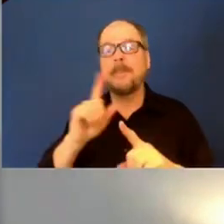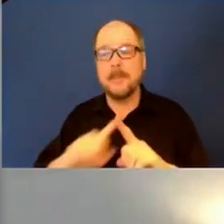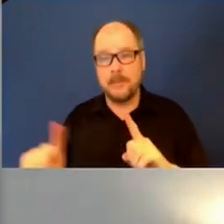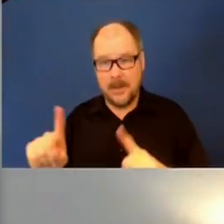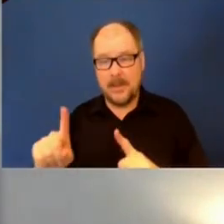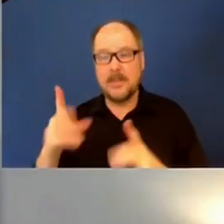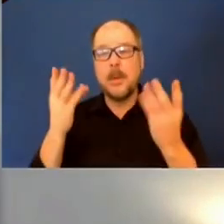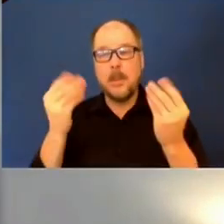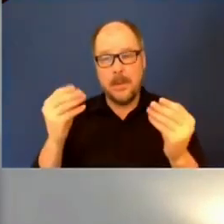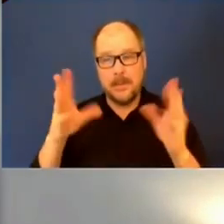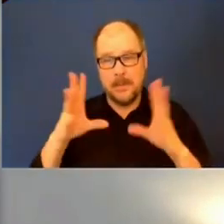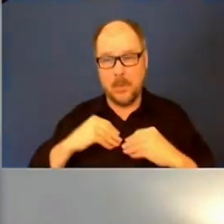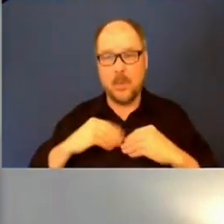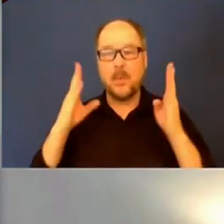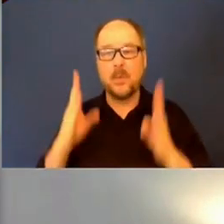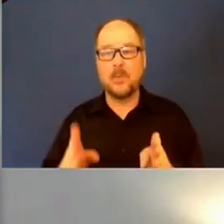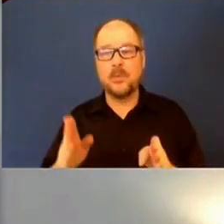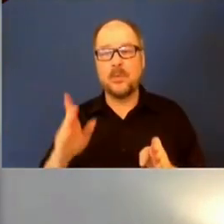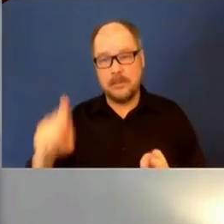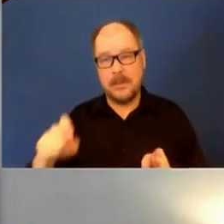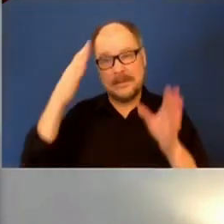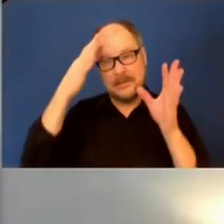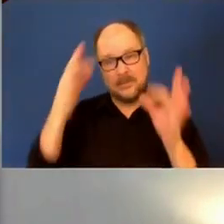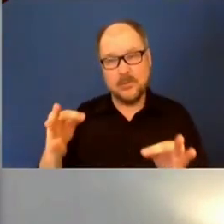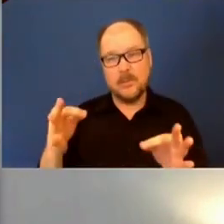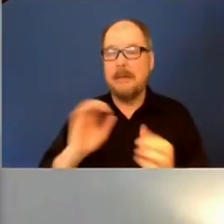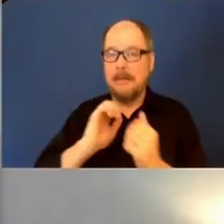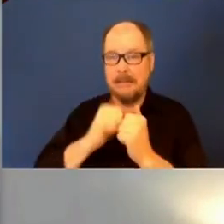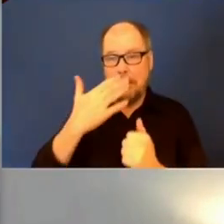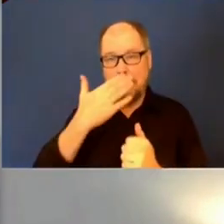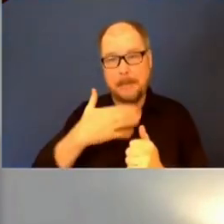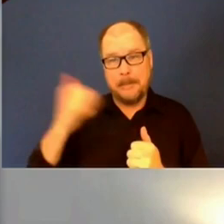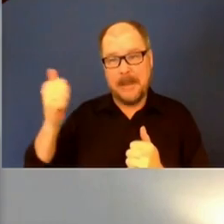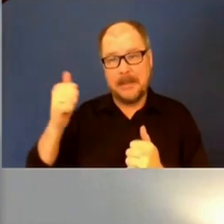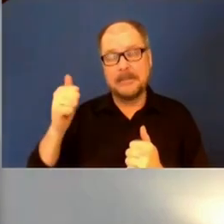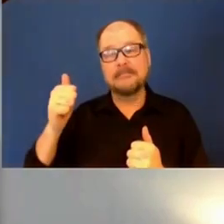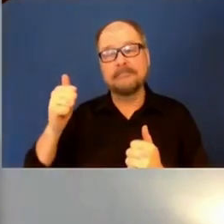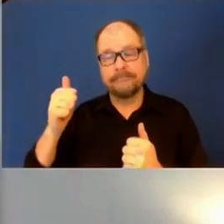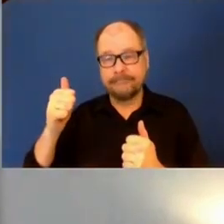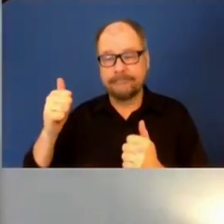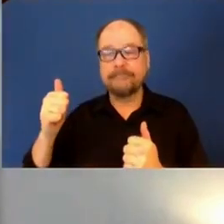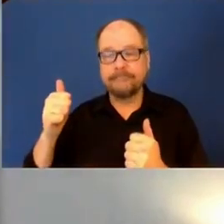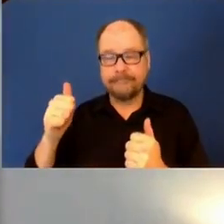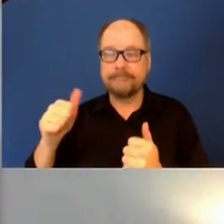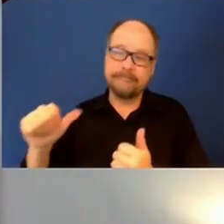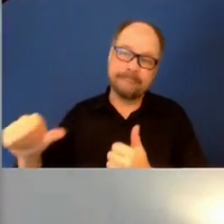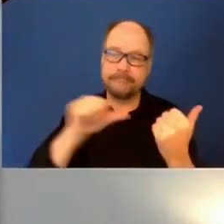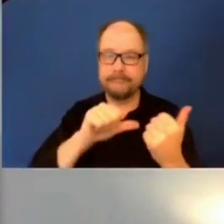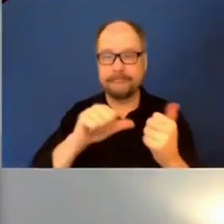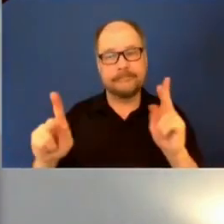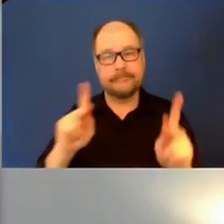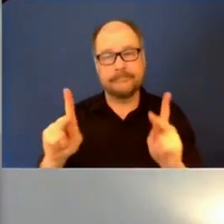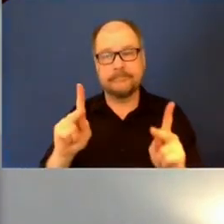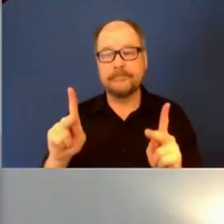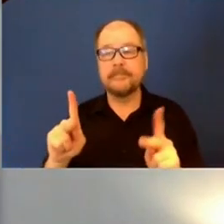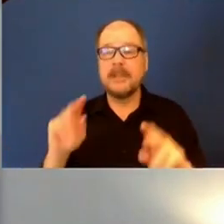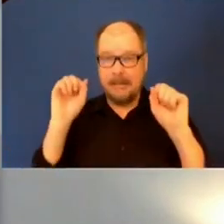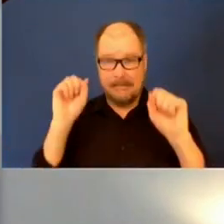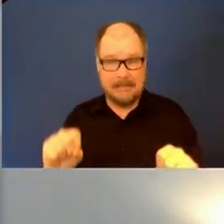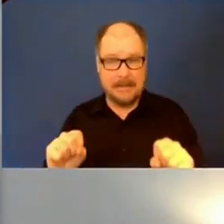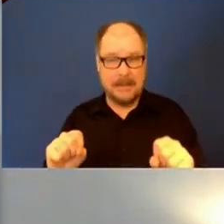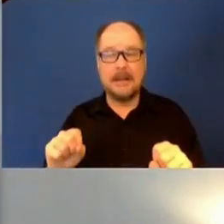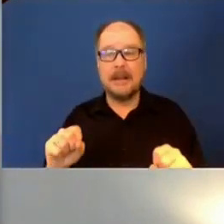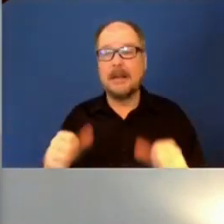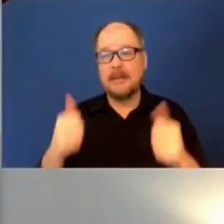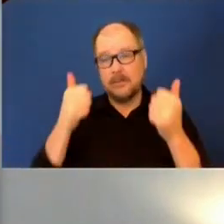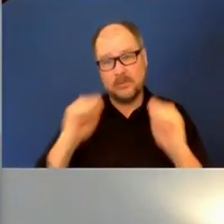the property owners to determine the best way to have those folks removed. They could certainly take the position that they're going to clean up the site and try to